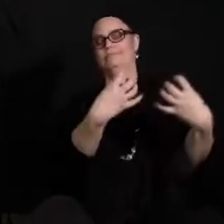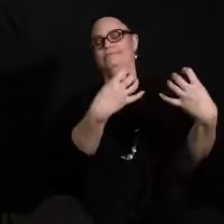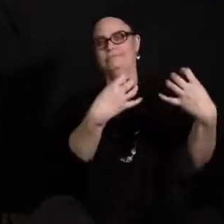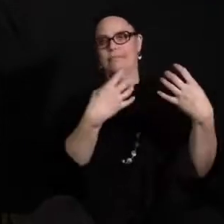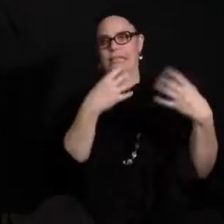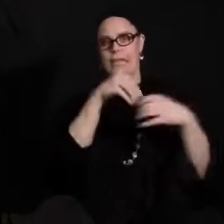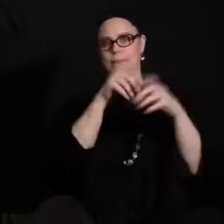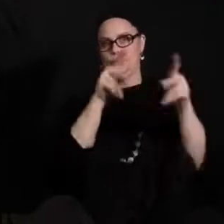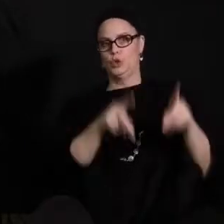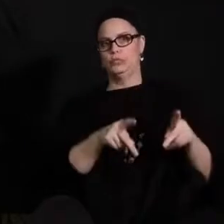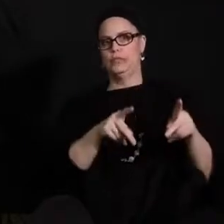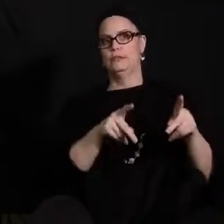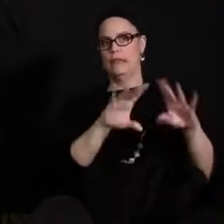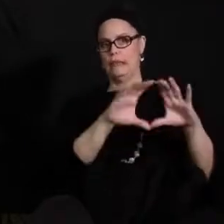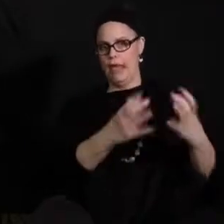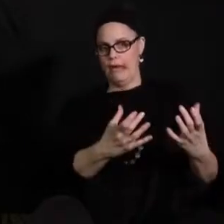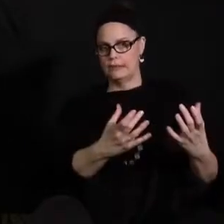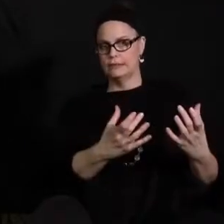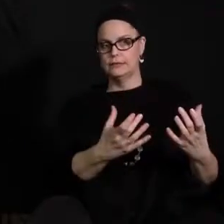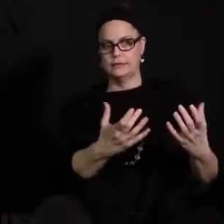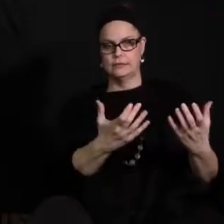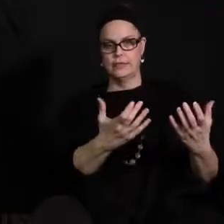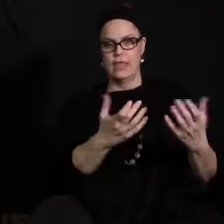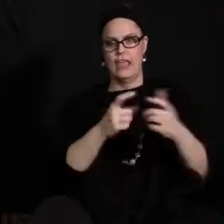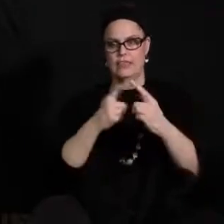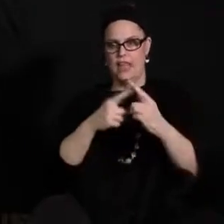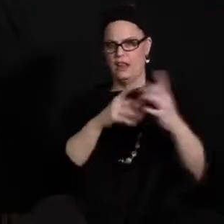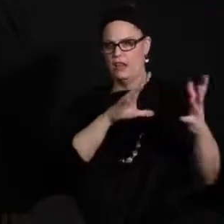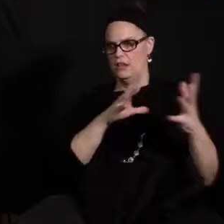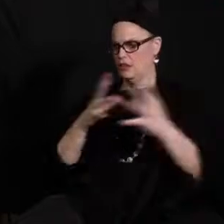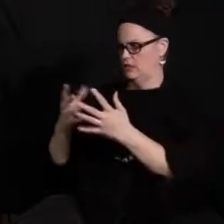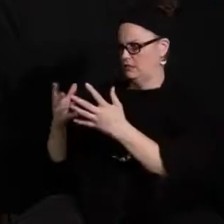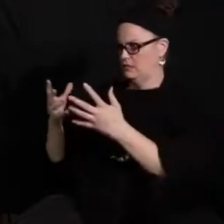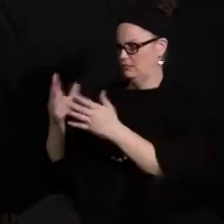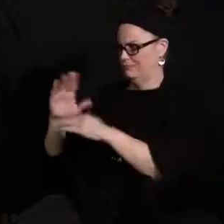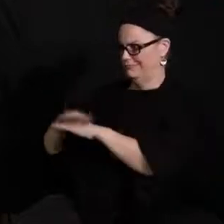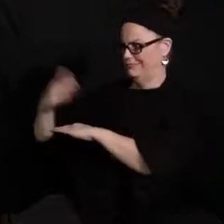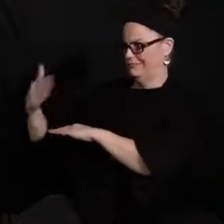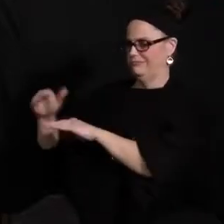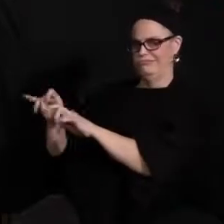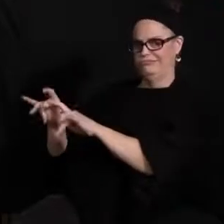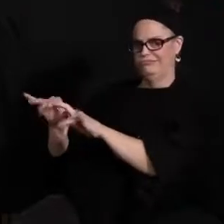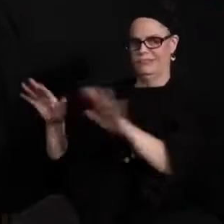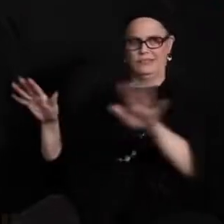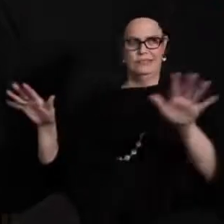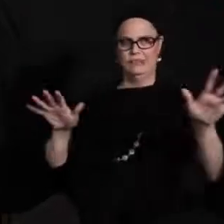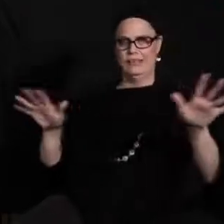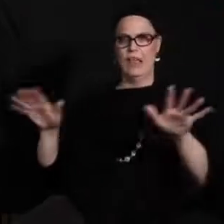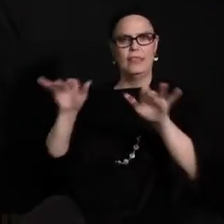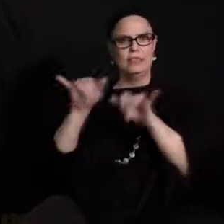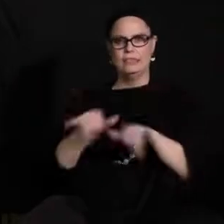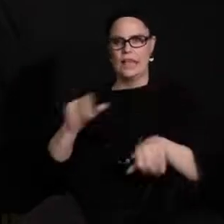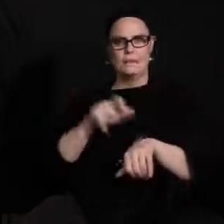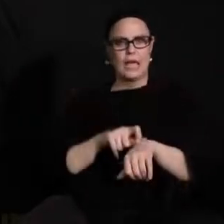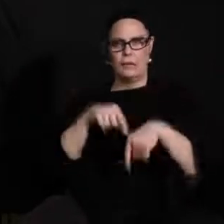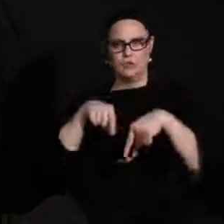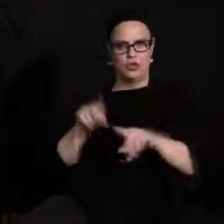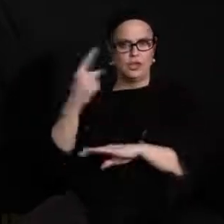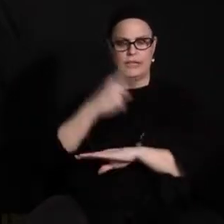them during the day it is it's available for teachers to use and at the ad